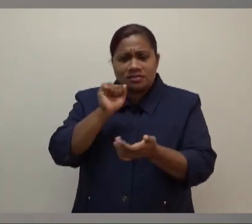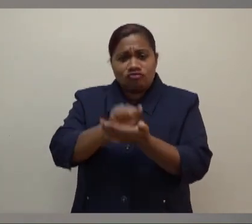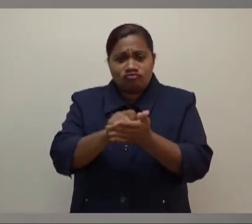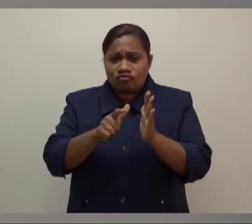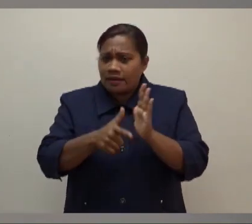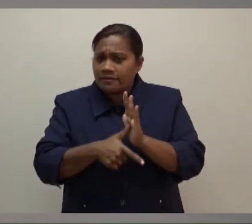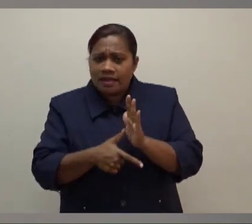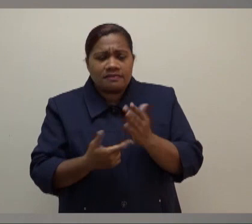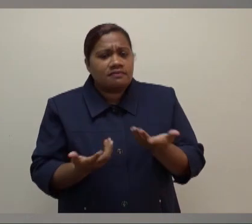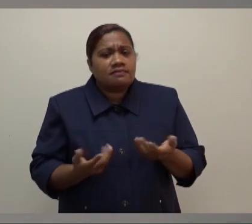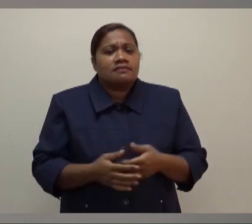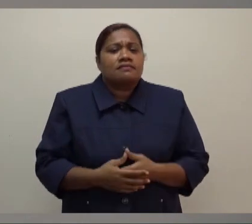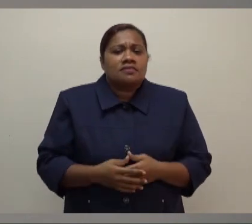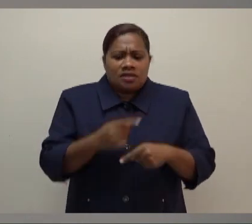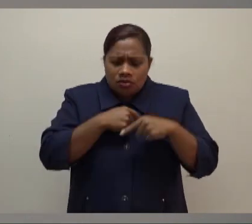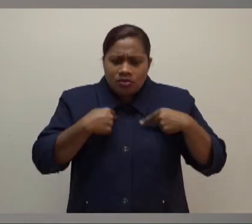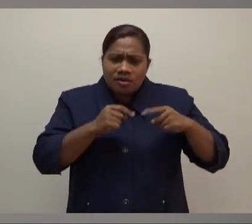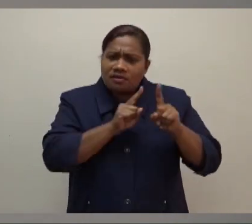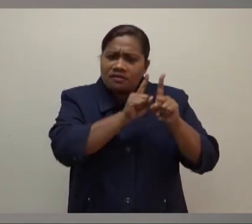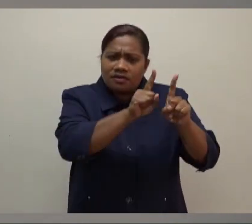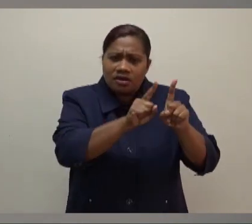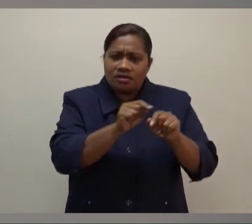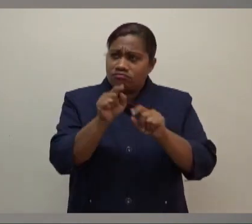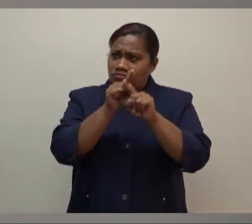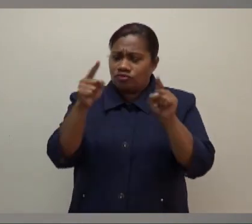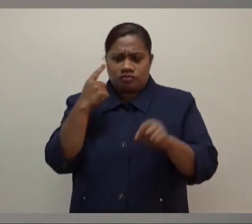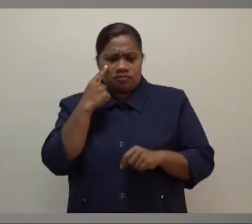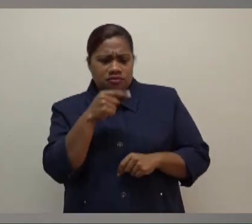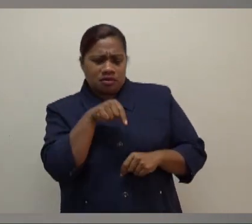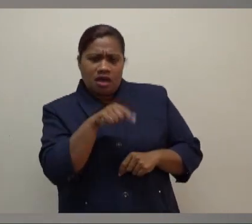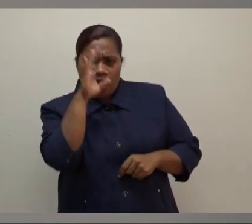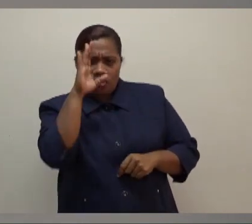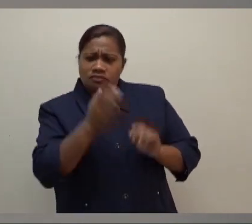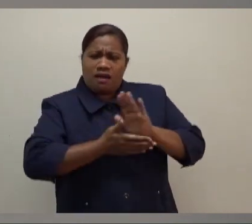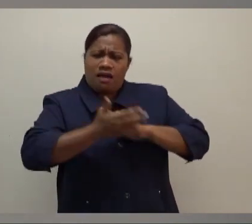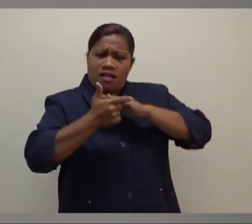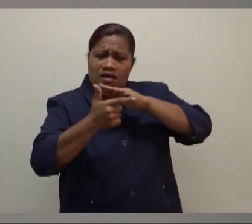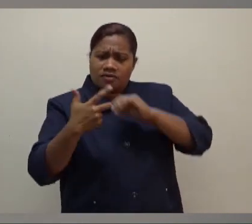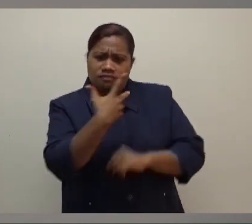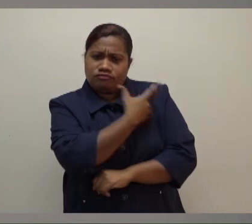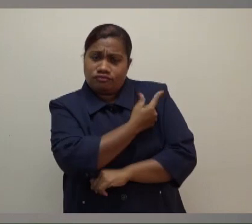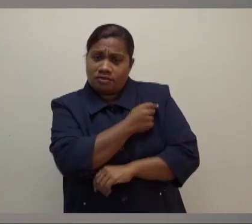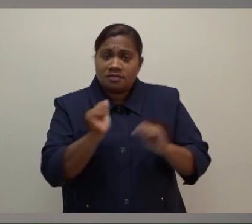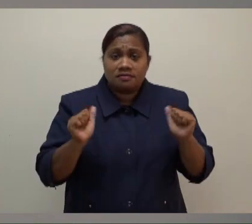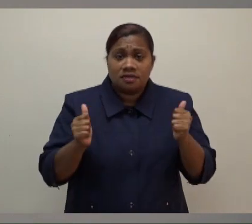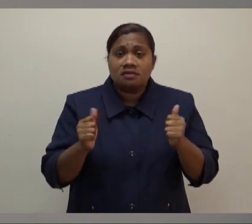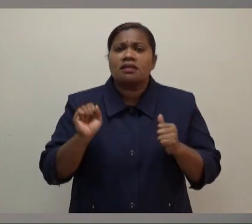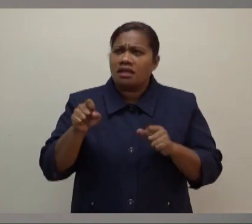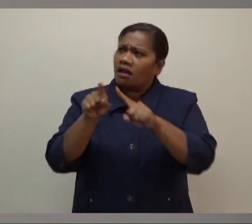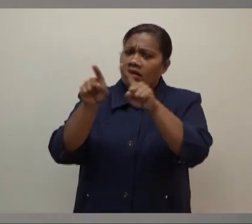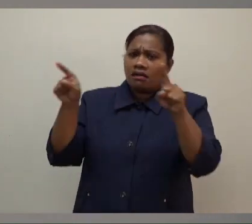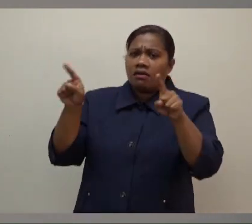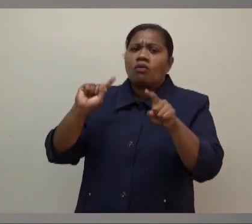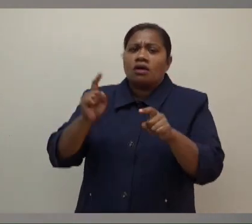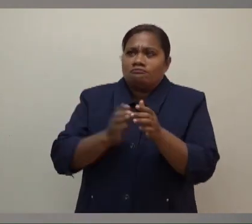we're adhering to it, they recognize the country's high level of vaccination, then of course they will, you know, they will feel a lot